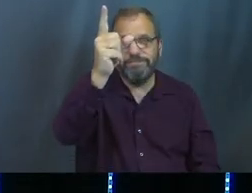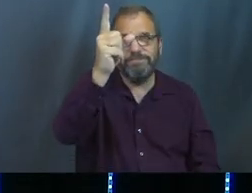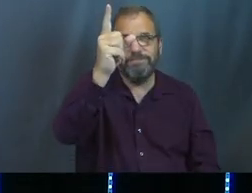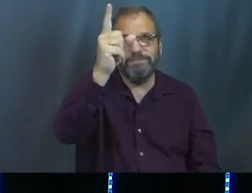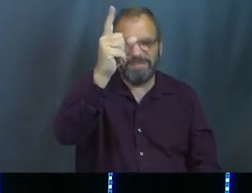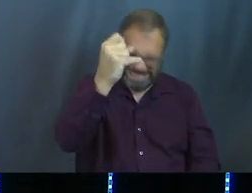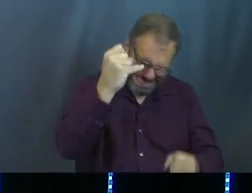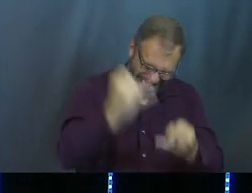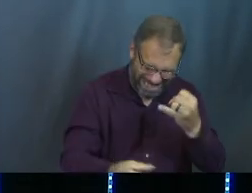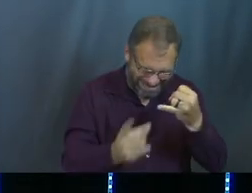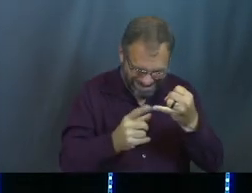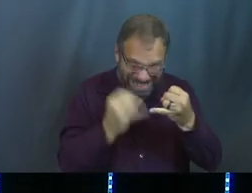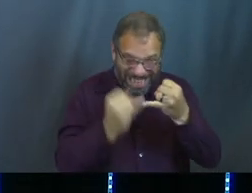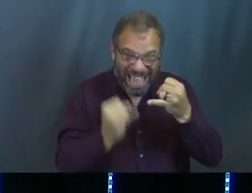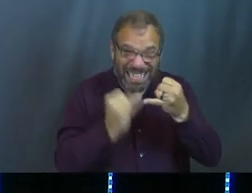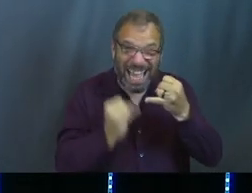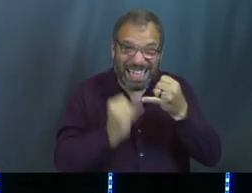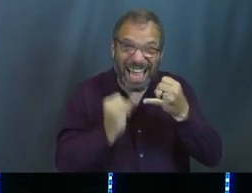Last thing.